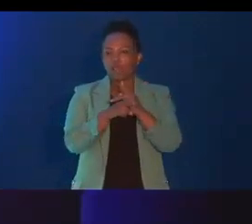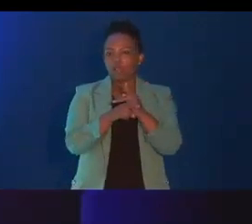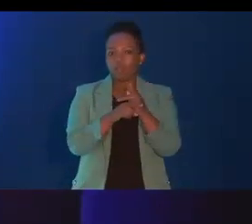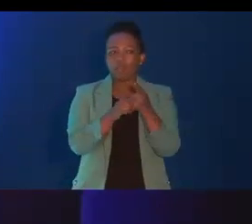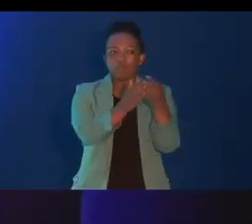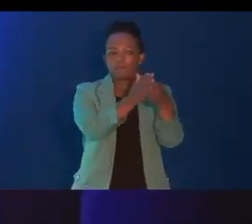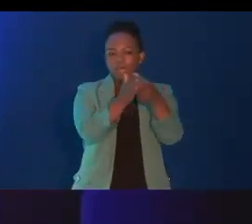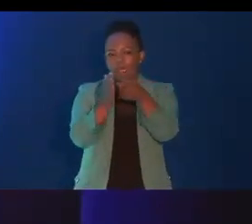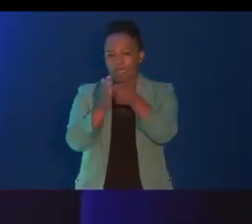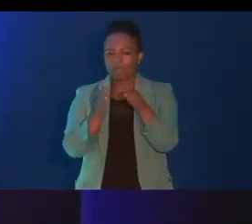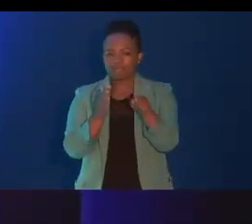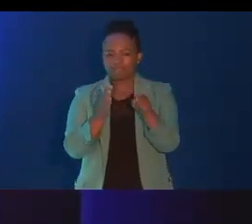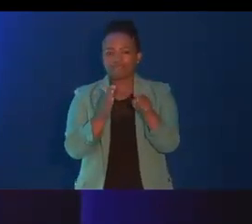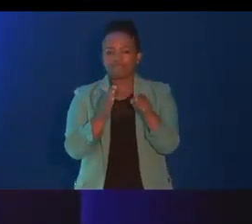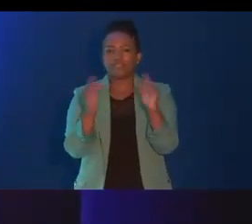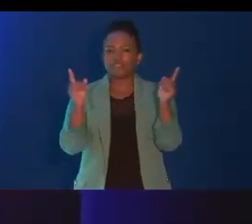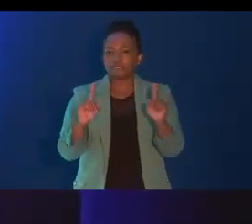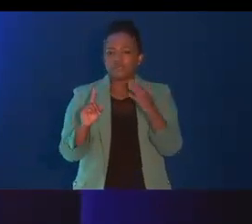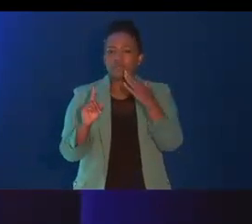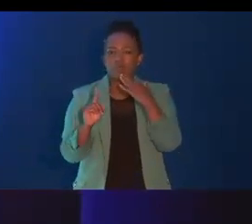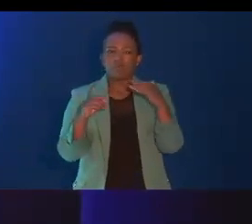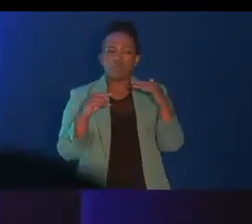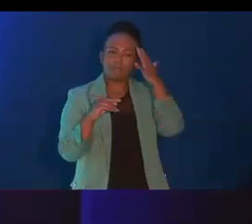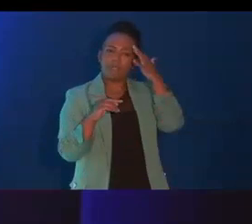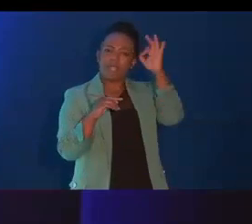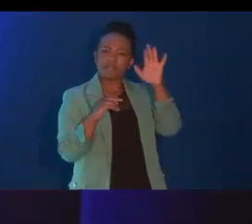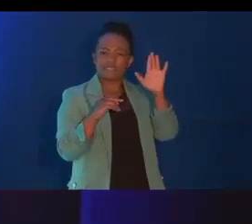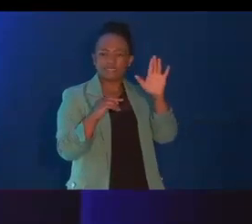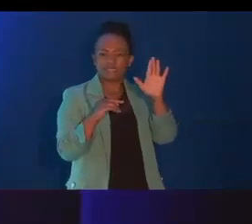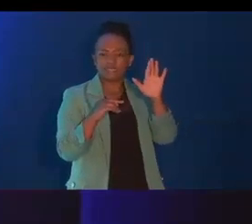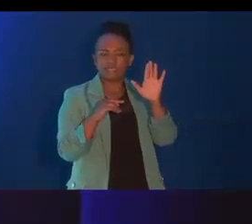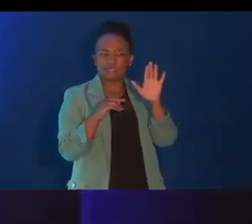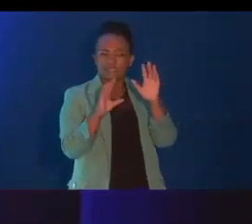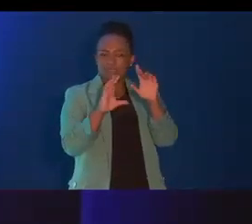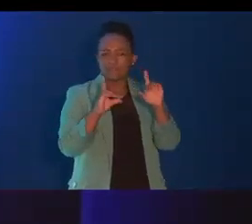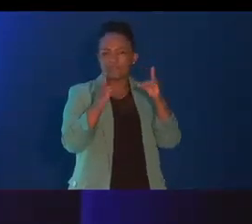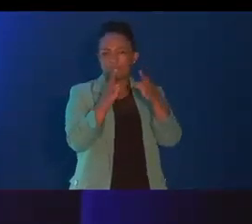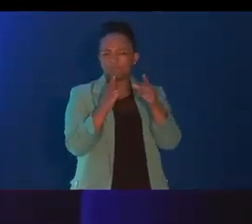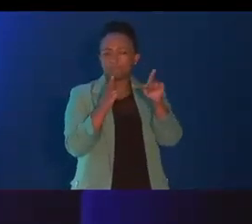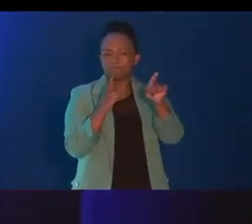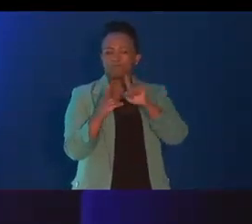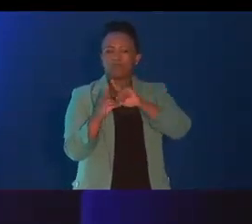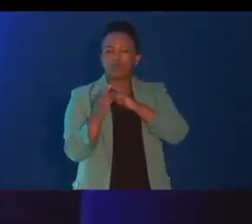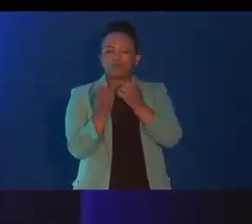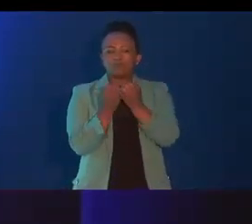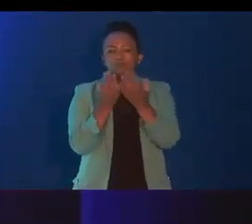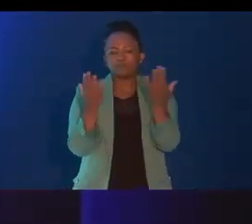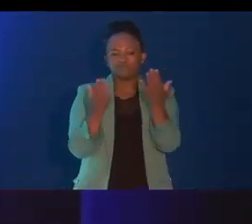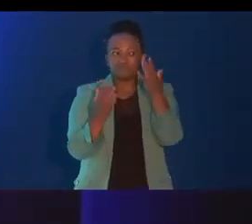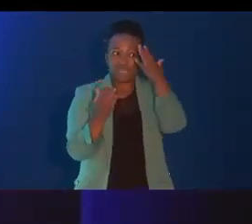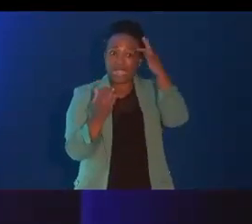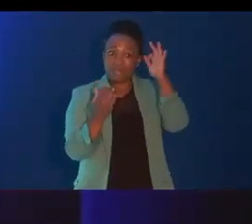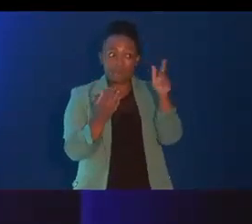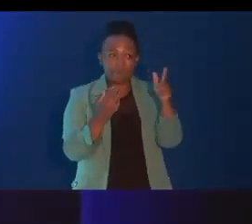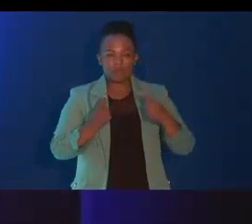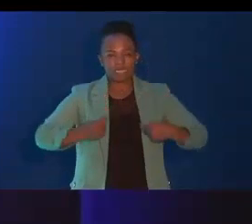procurement, especially by the public sector. This will go a long way in ensuring that the greater portion of government spend